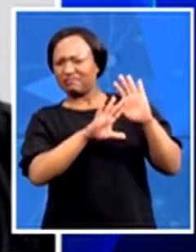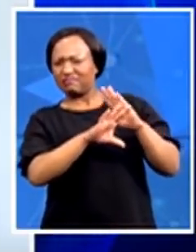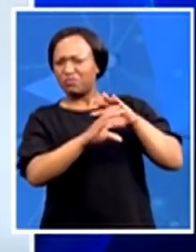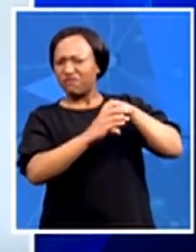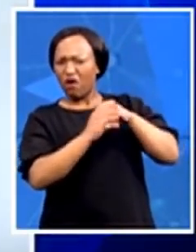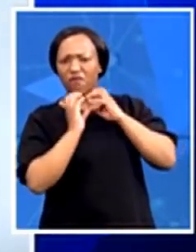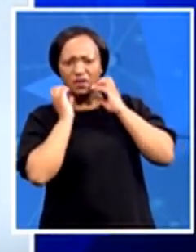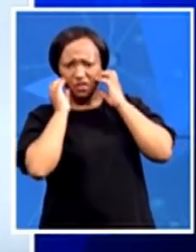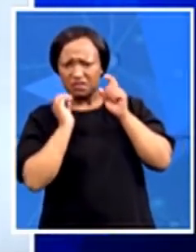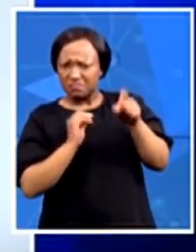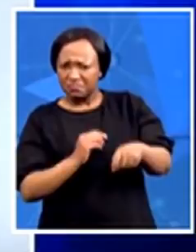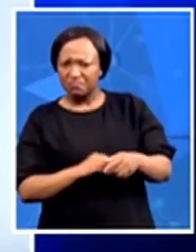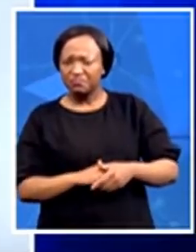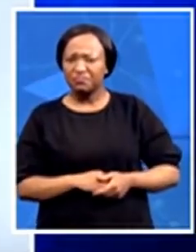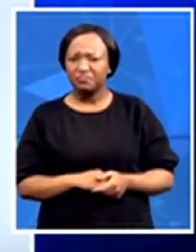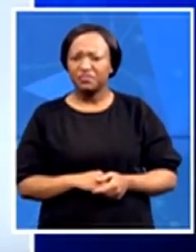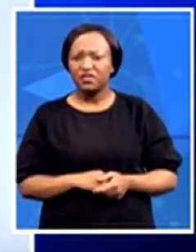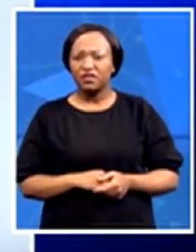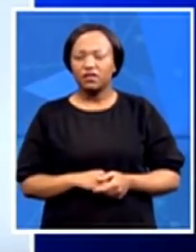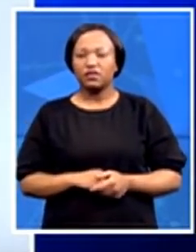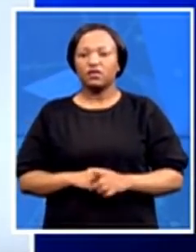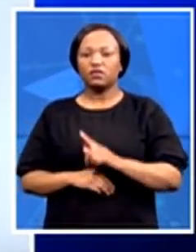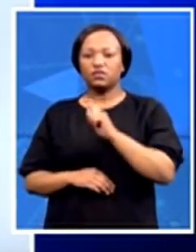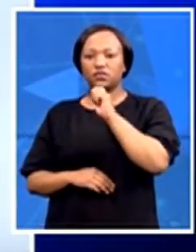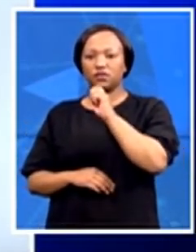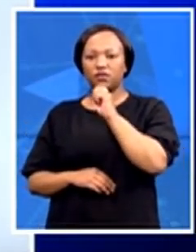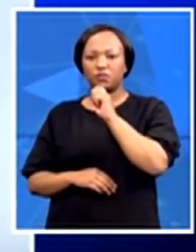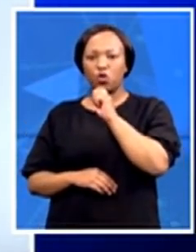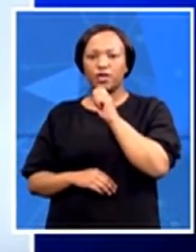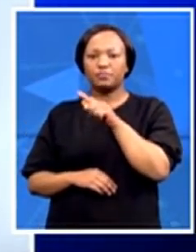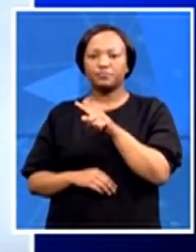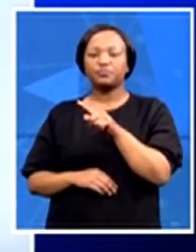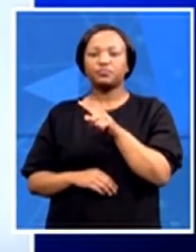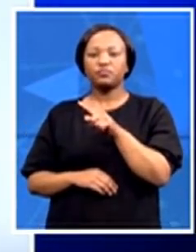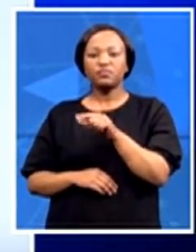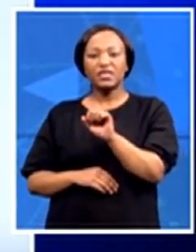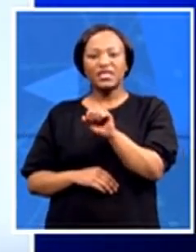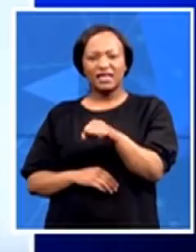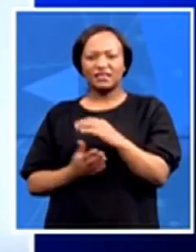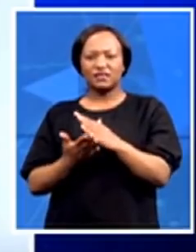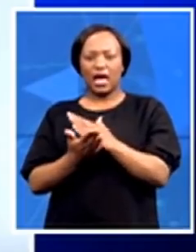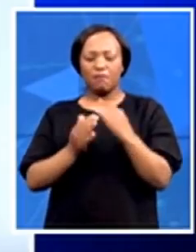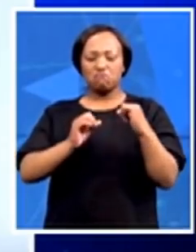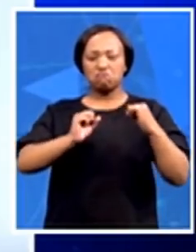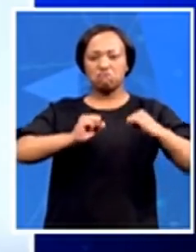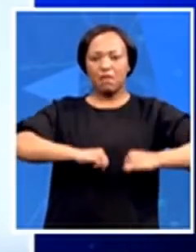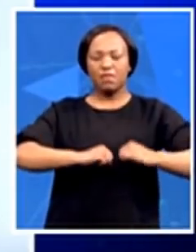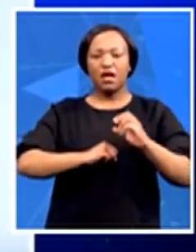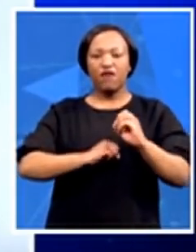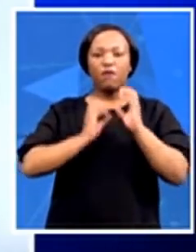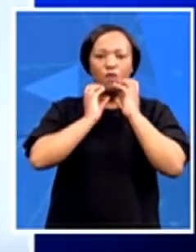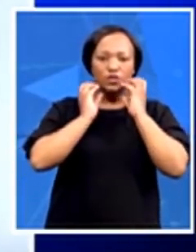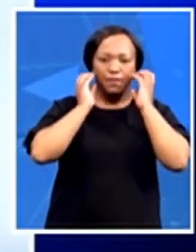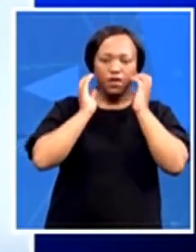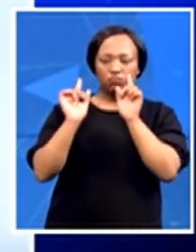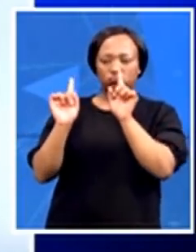Good morning. It's a bit tough given that there are certain agreements regarding being in Mozambique and the timing of it. We all